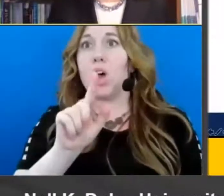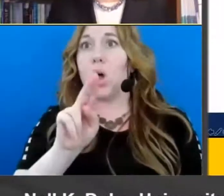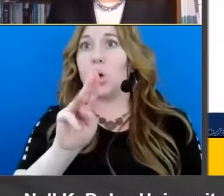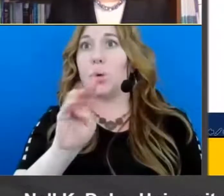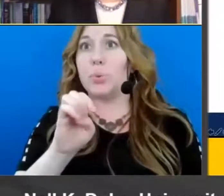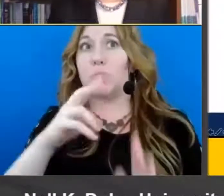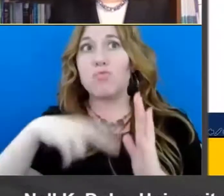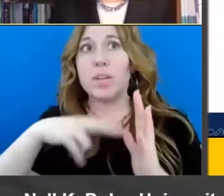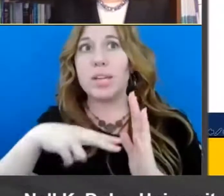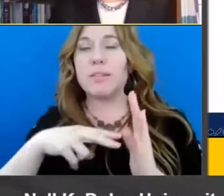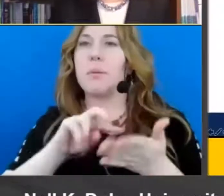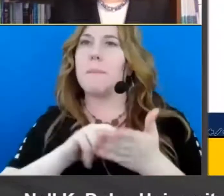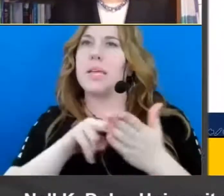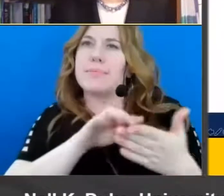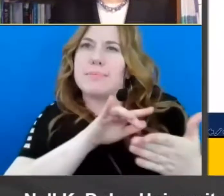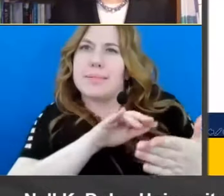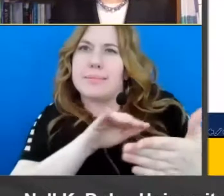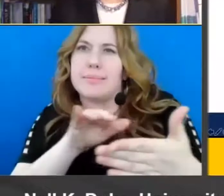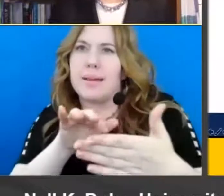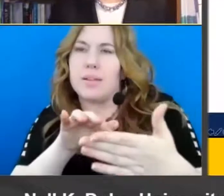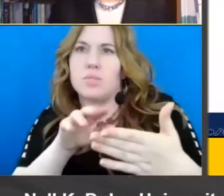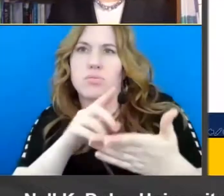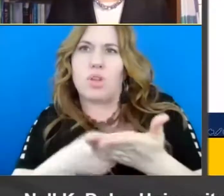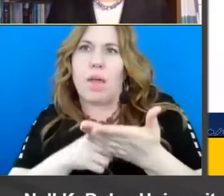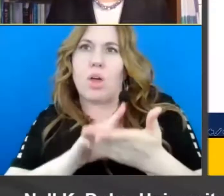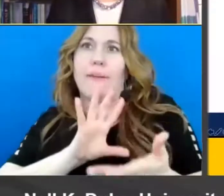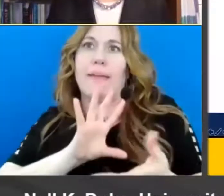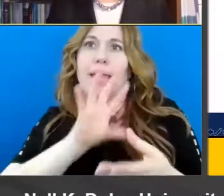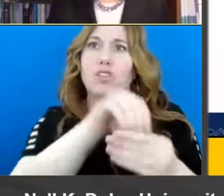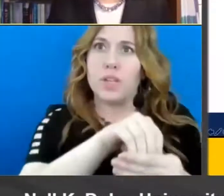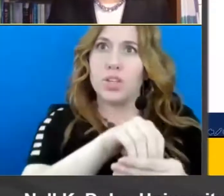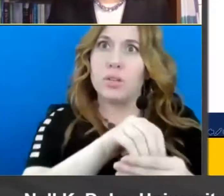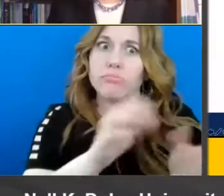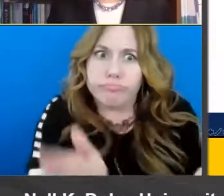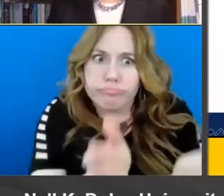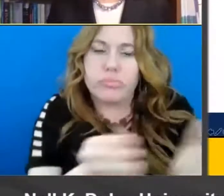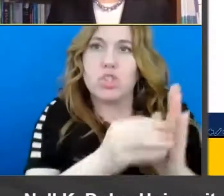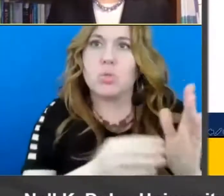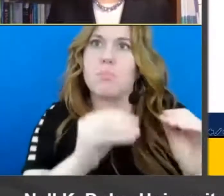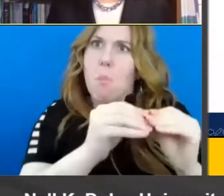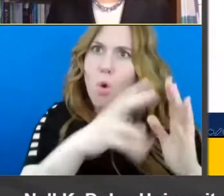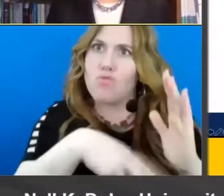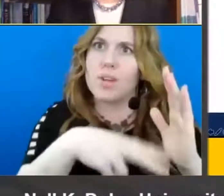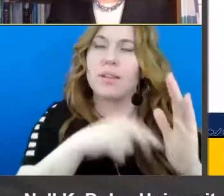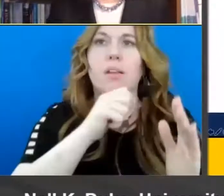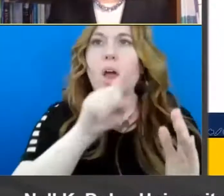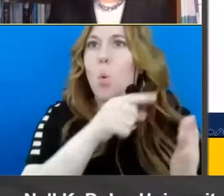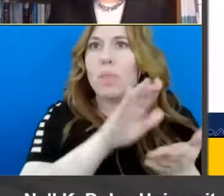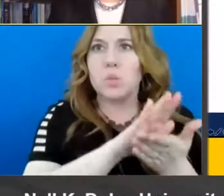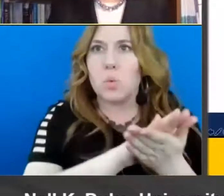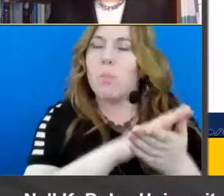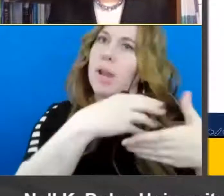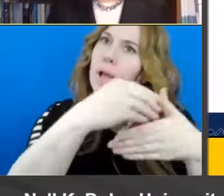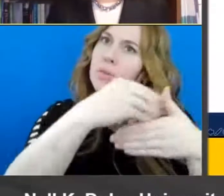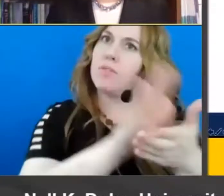studies that have looked at uh interventions designed to get students reading more outside of school uh tend to show positive